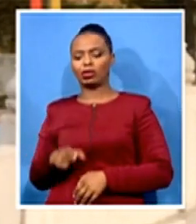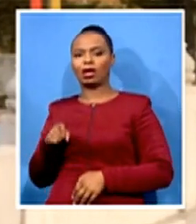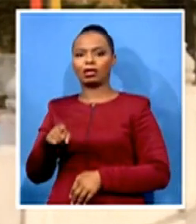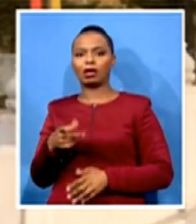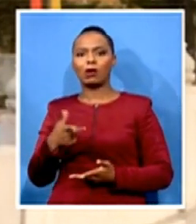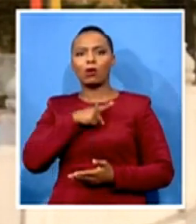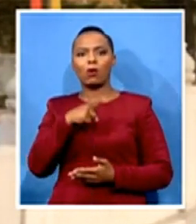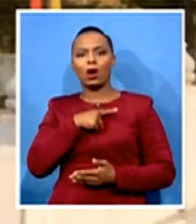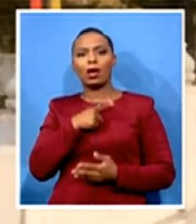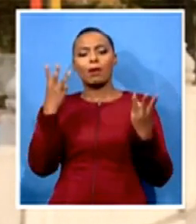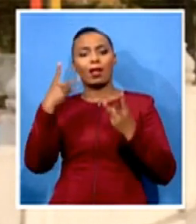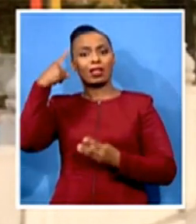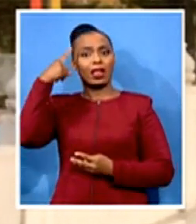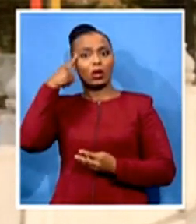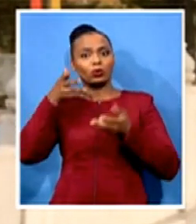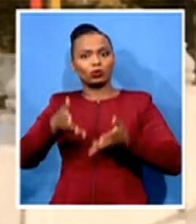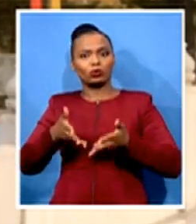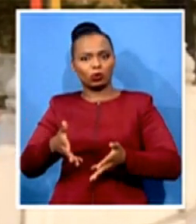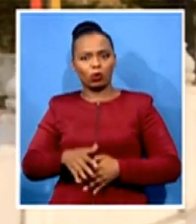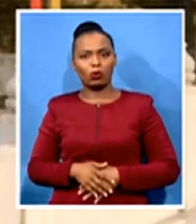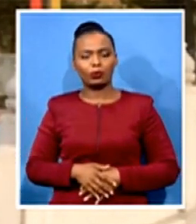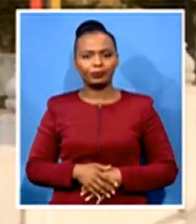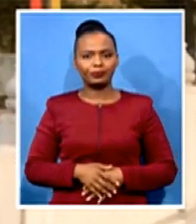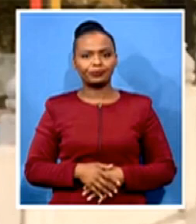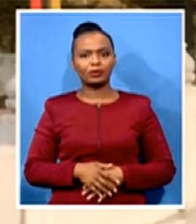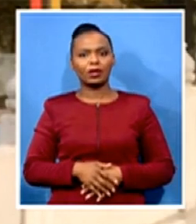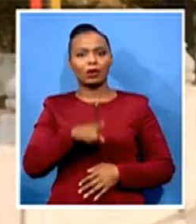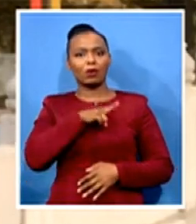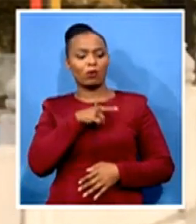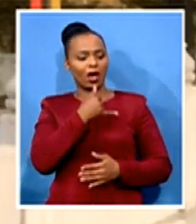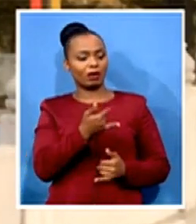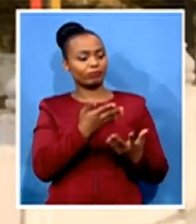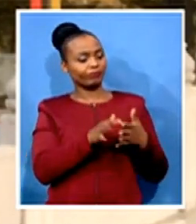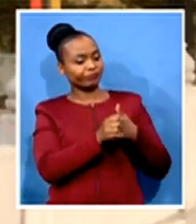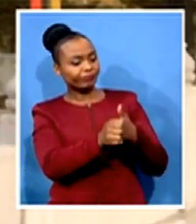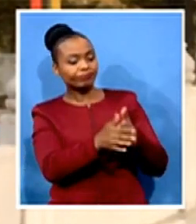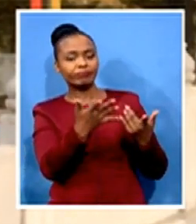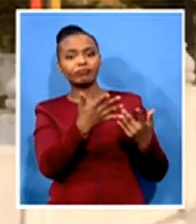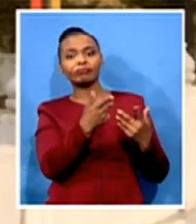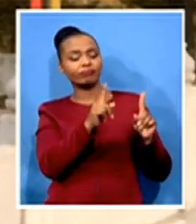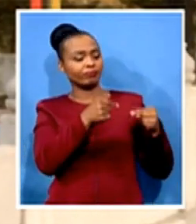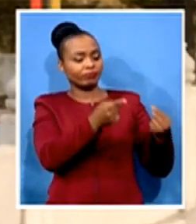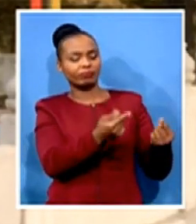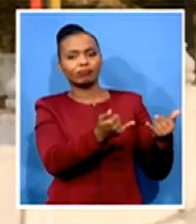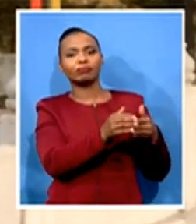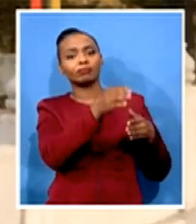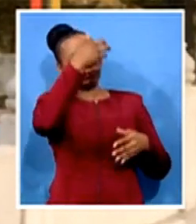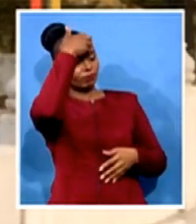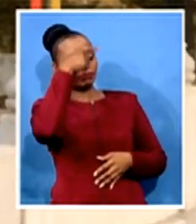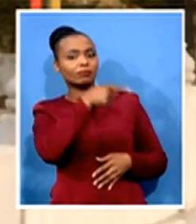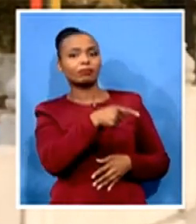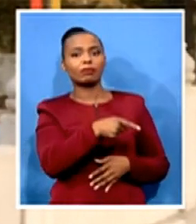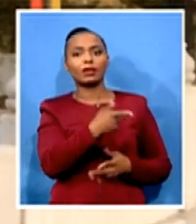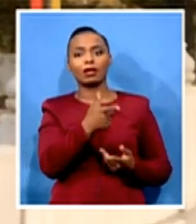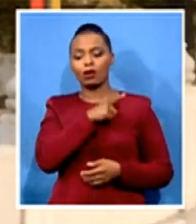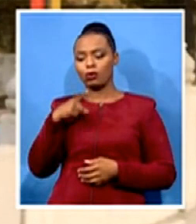decline in America's leadership on the global stage. And that has arguably allowed China to exert greater influence.